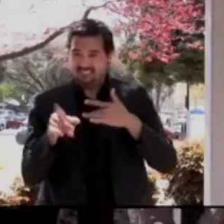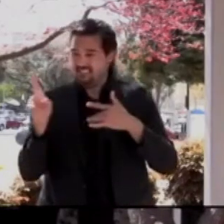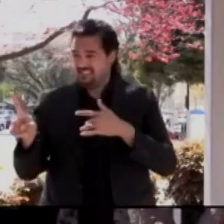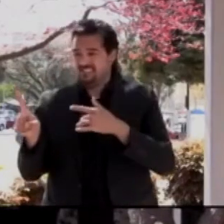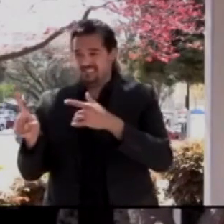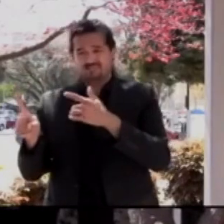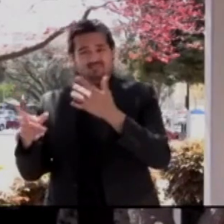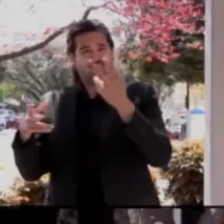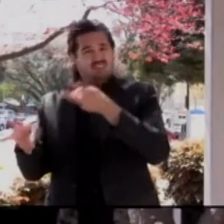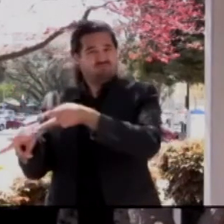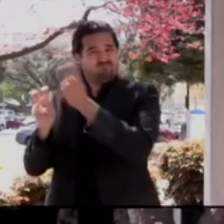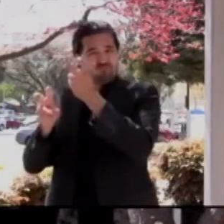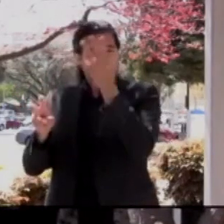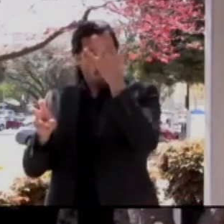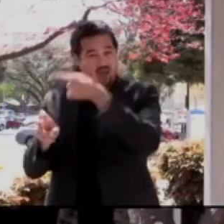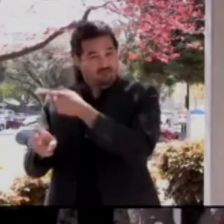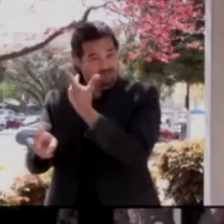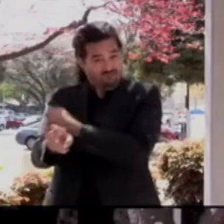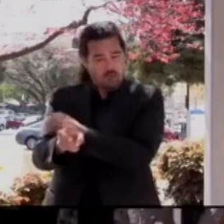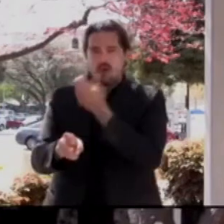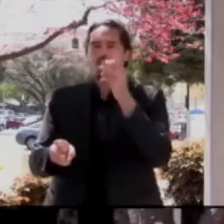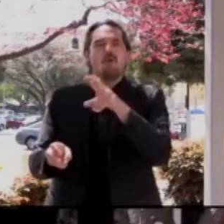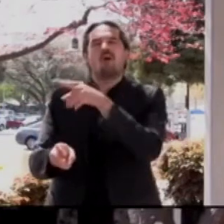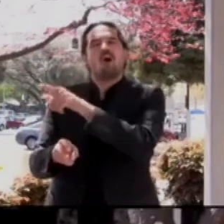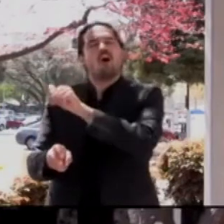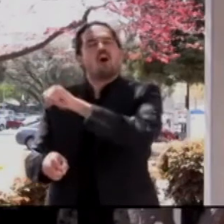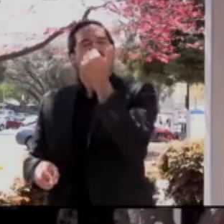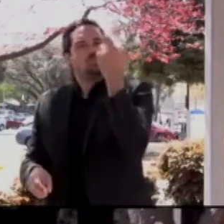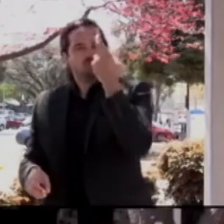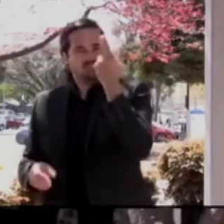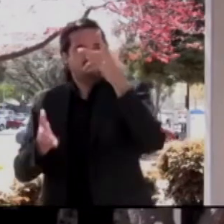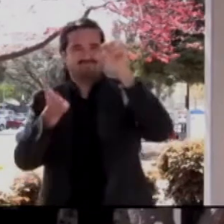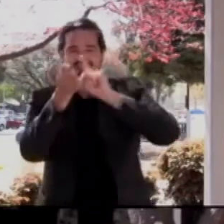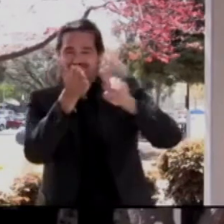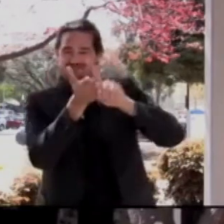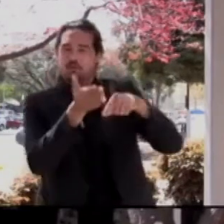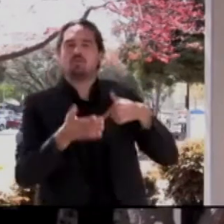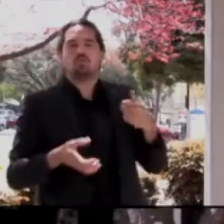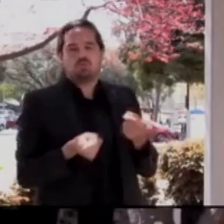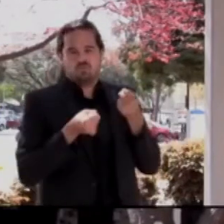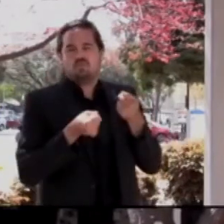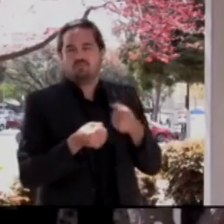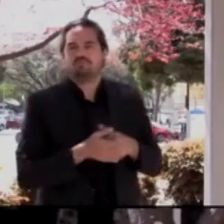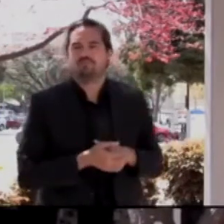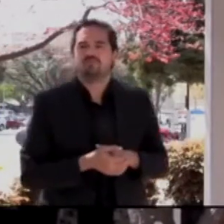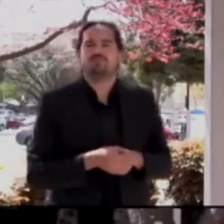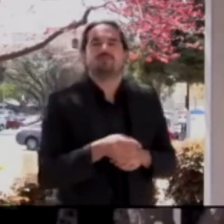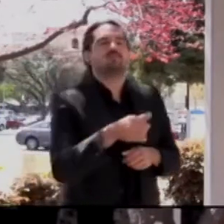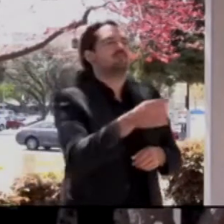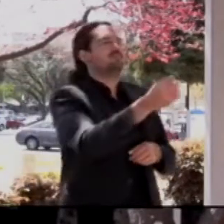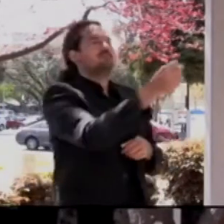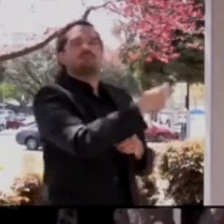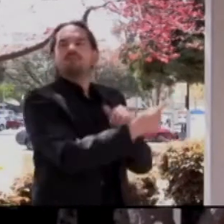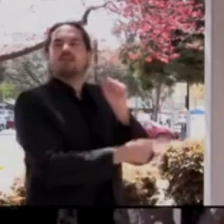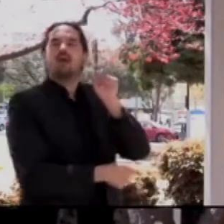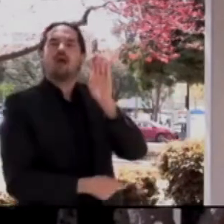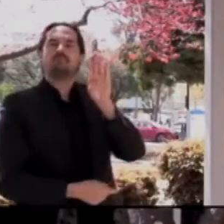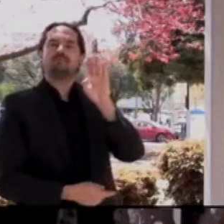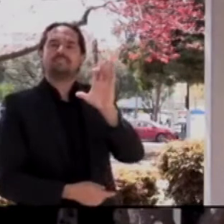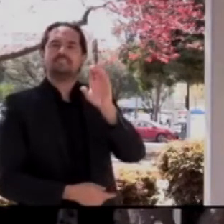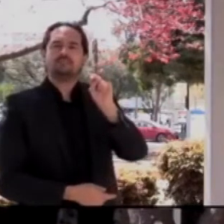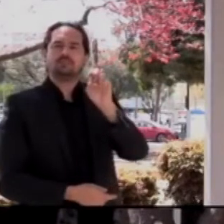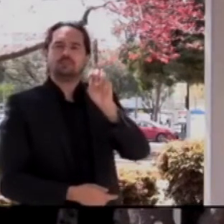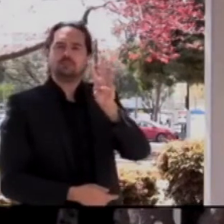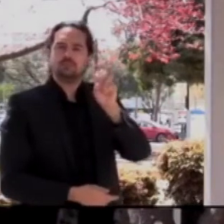and preferentially focus on the other vaccines. So how is it the back school open to get more kids after